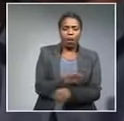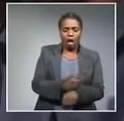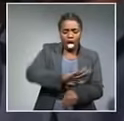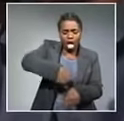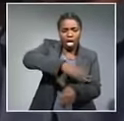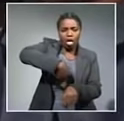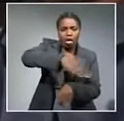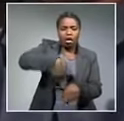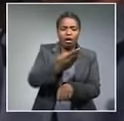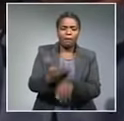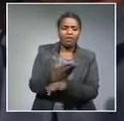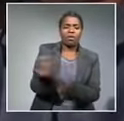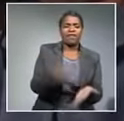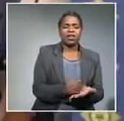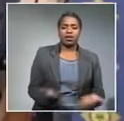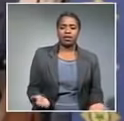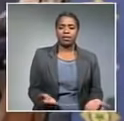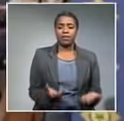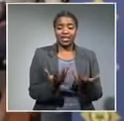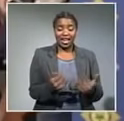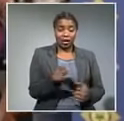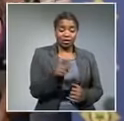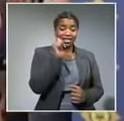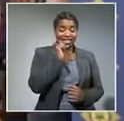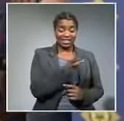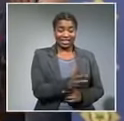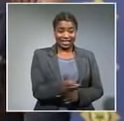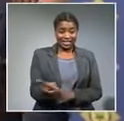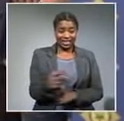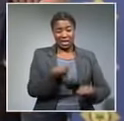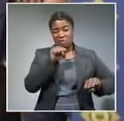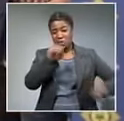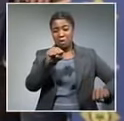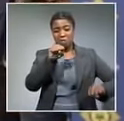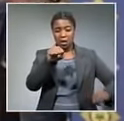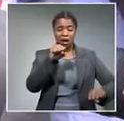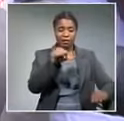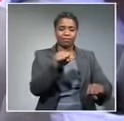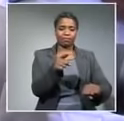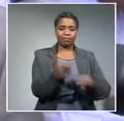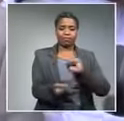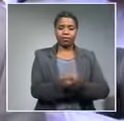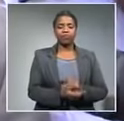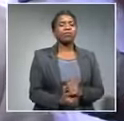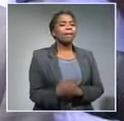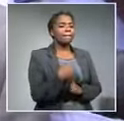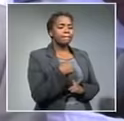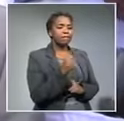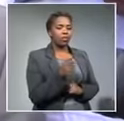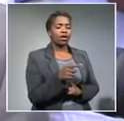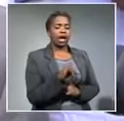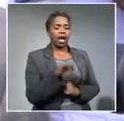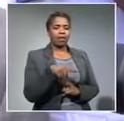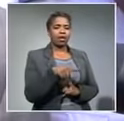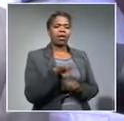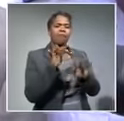the swift response from police during the various tickets came under the spotlight I'll be touching the IP people to